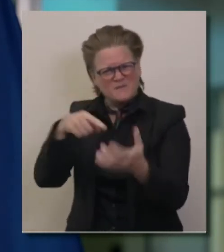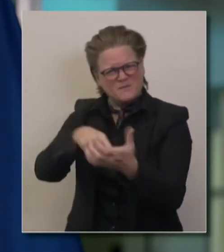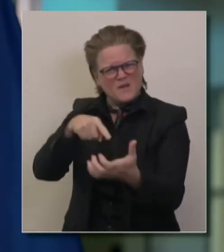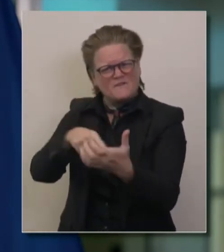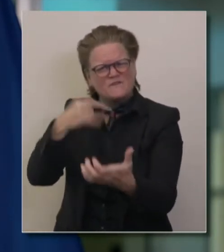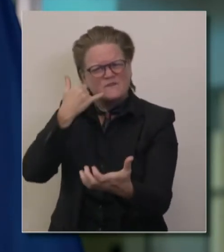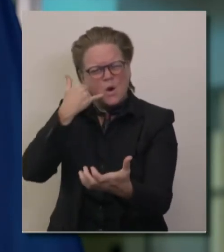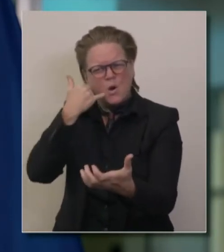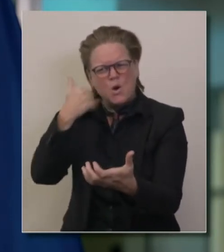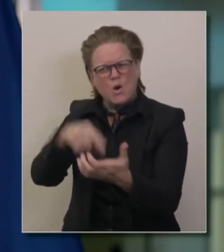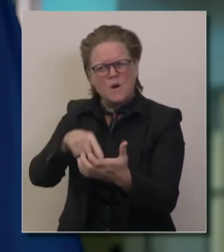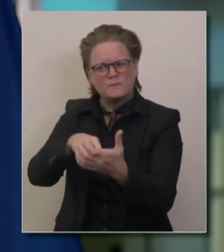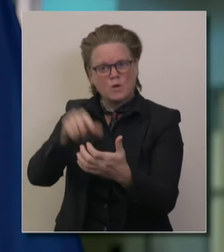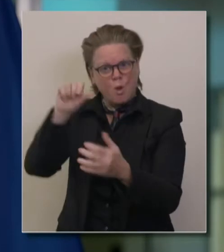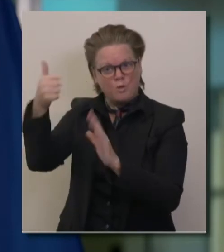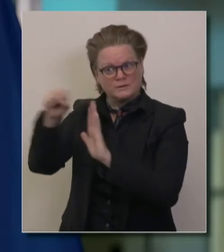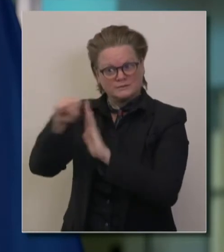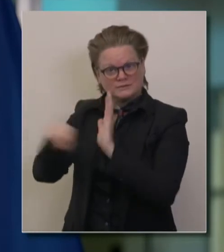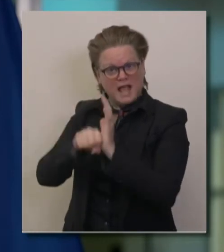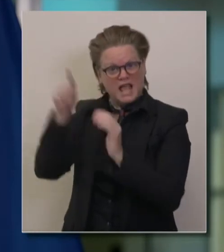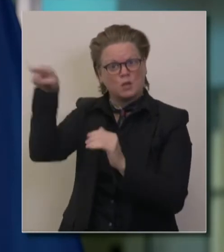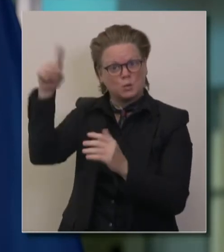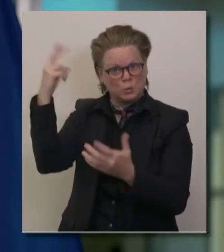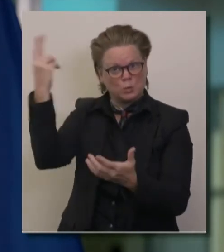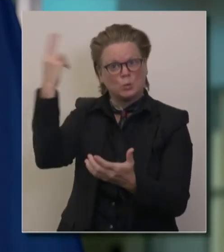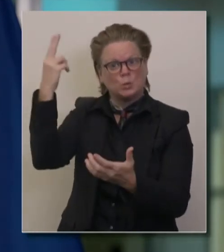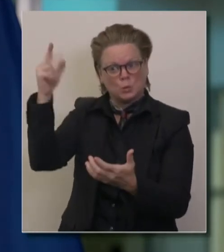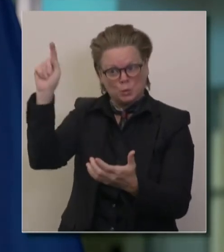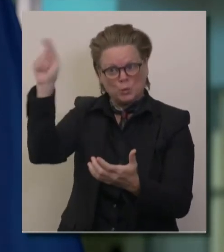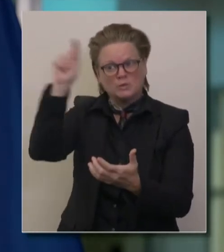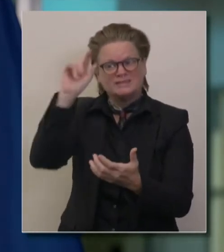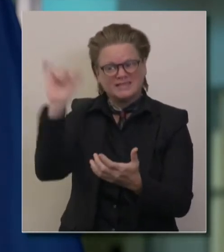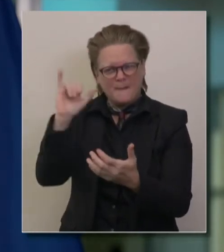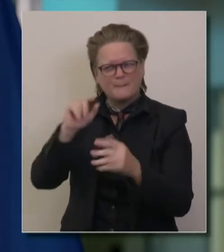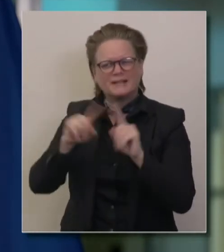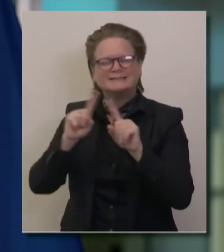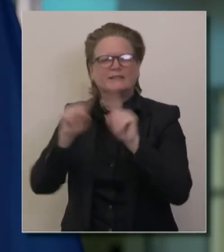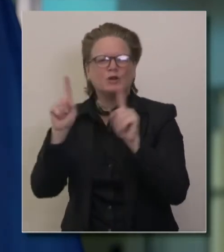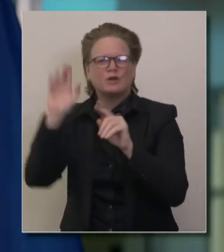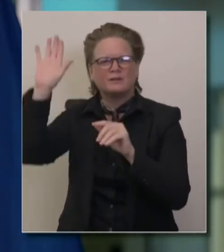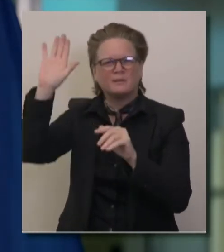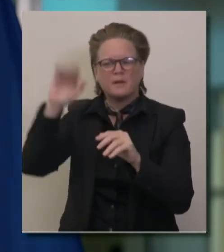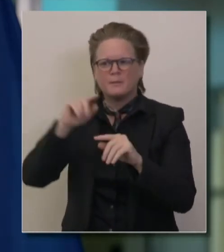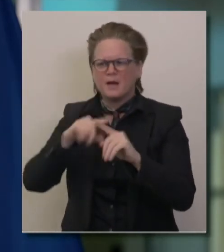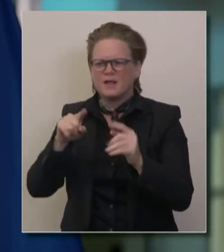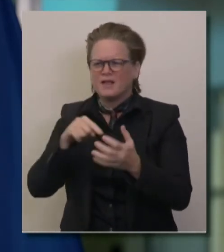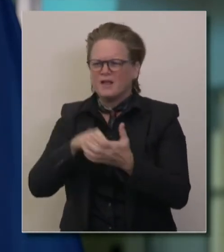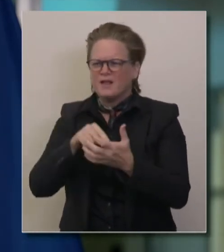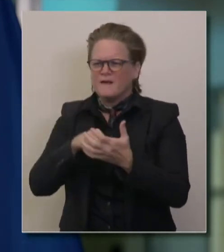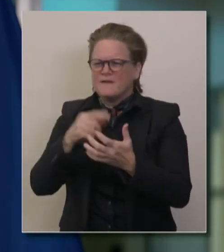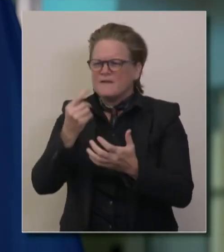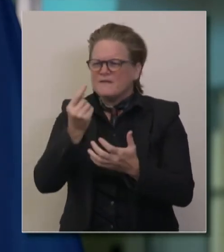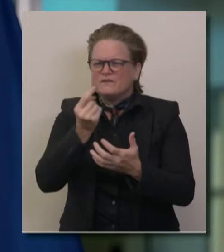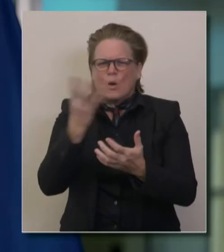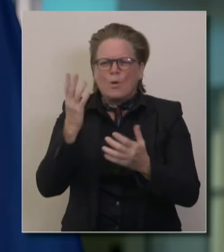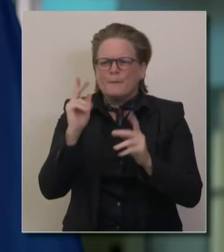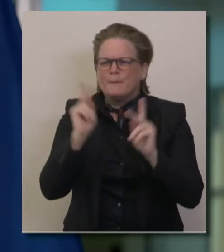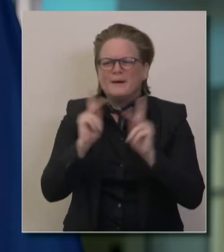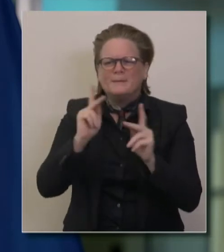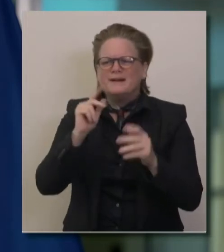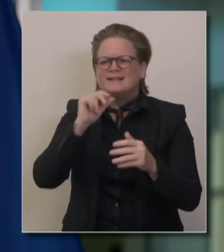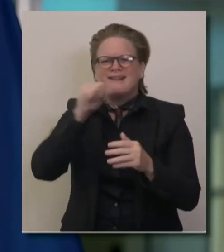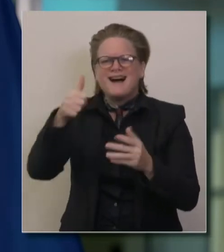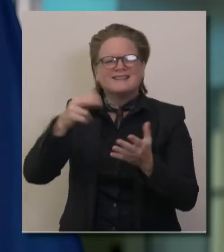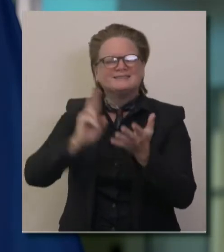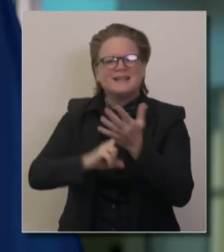are using similar technology, but they have had relatively few people use it and that limits how effective it can be. Why do you think this